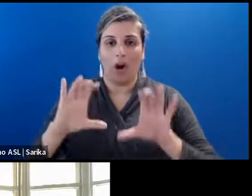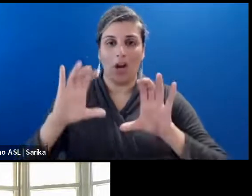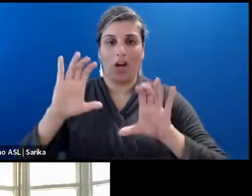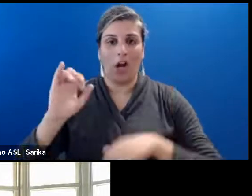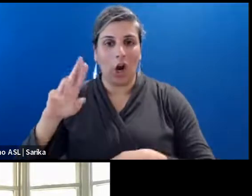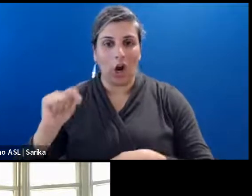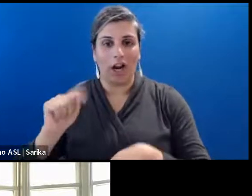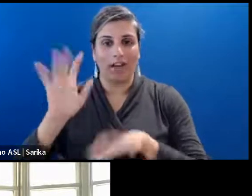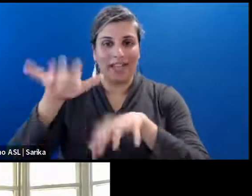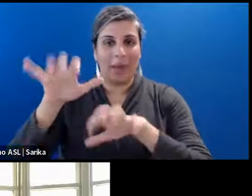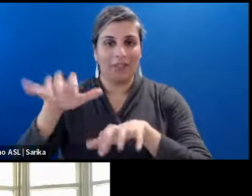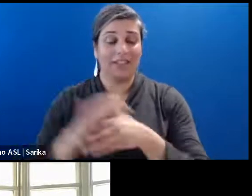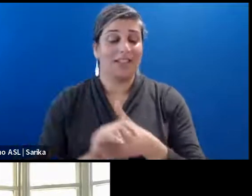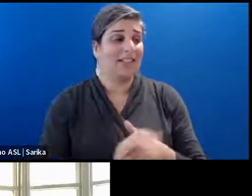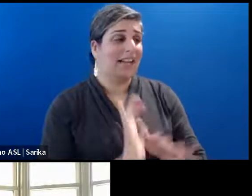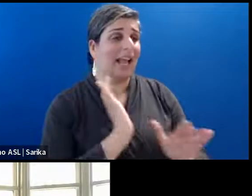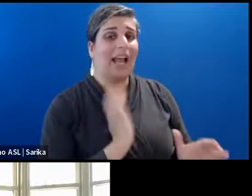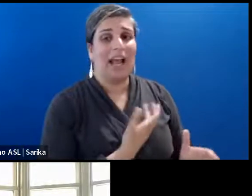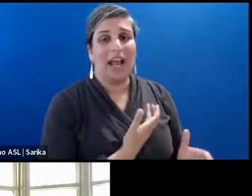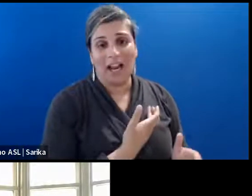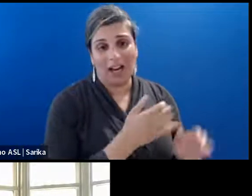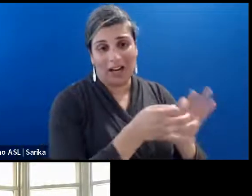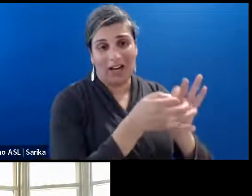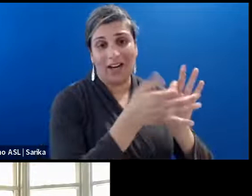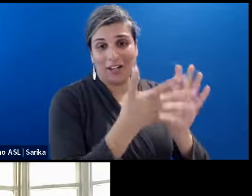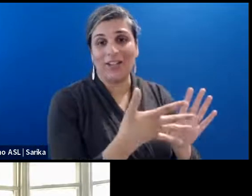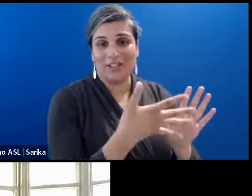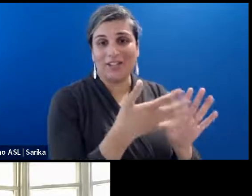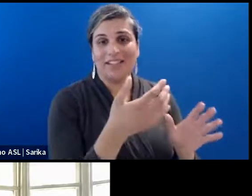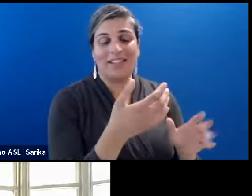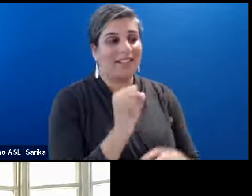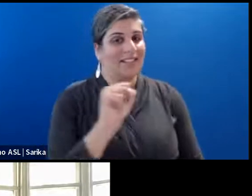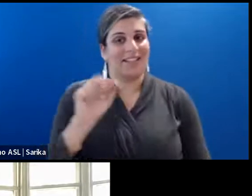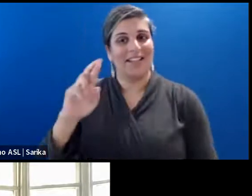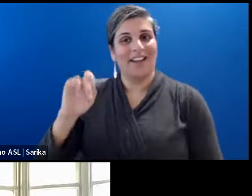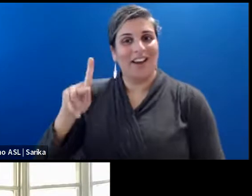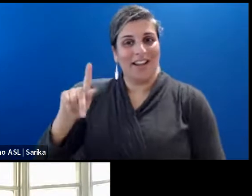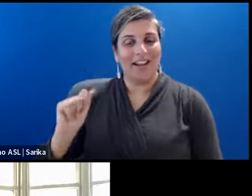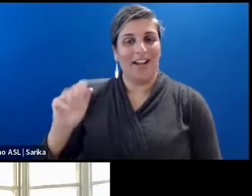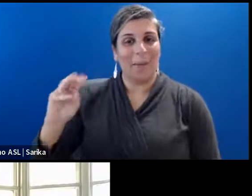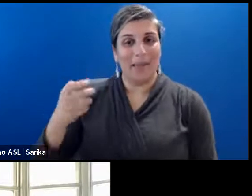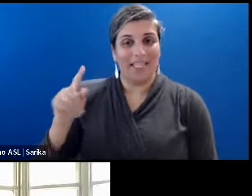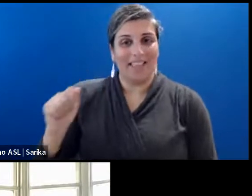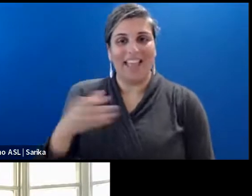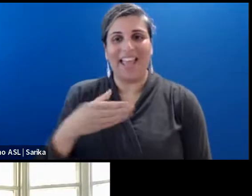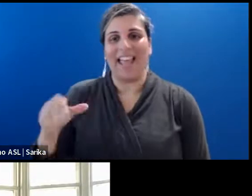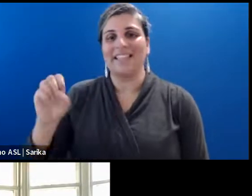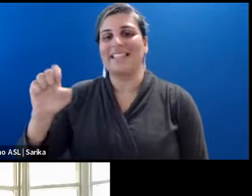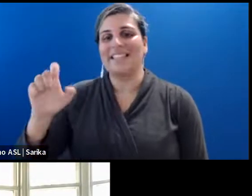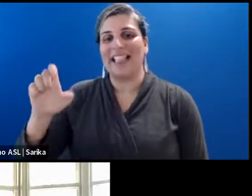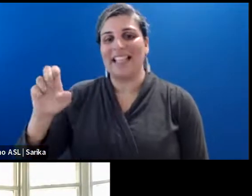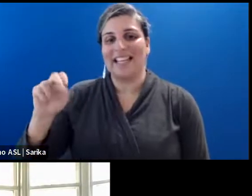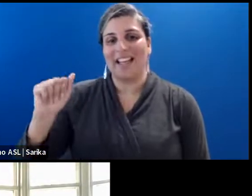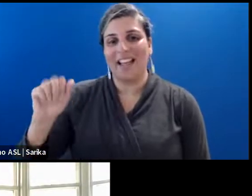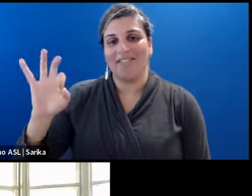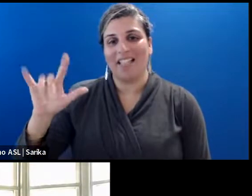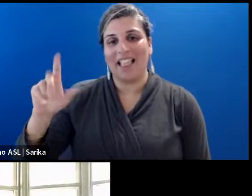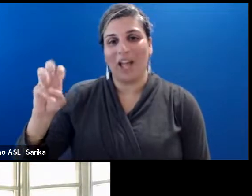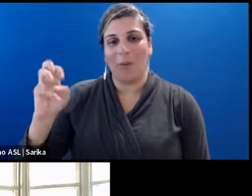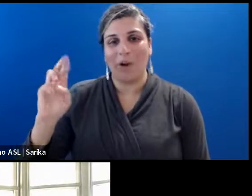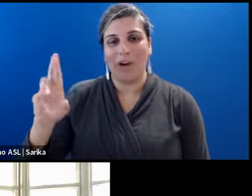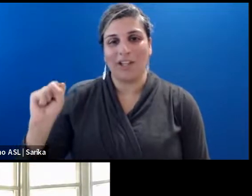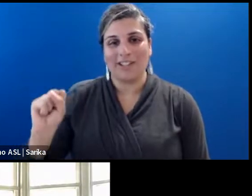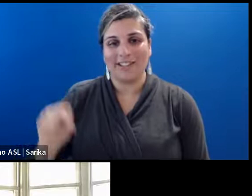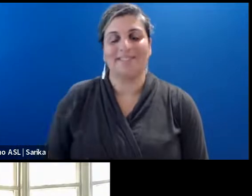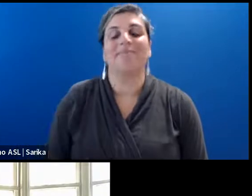and our ASL interpreters, Sarika Mehta and Selena Flowers. So I just want to